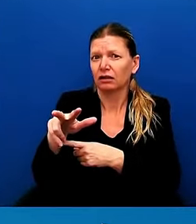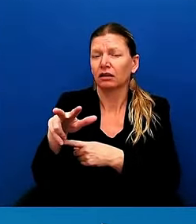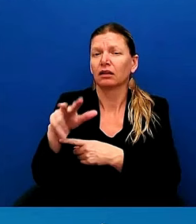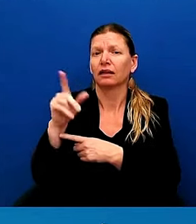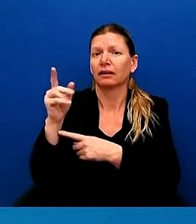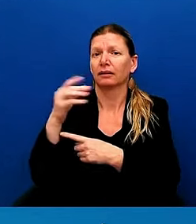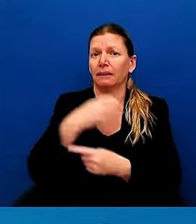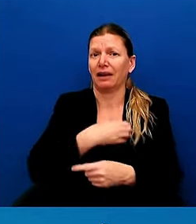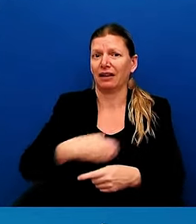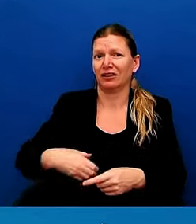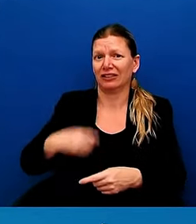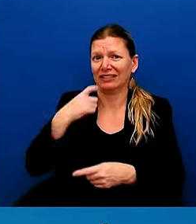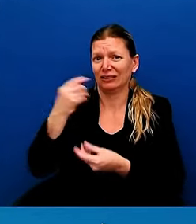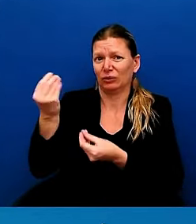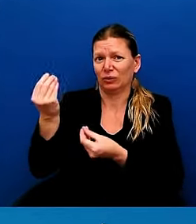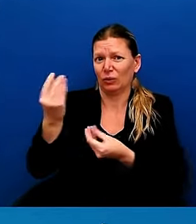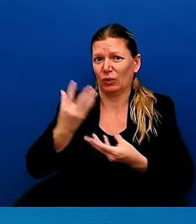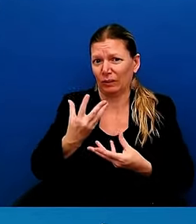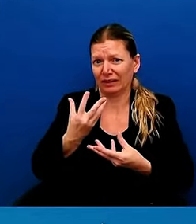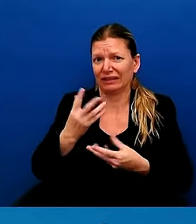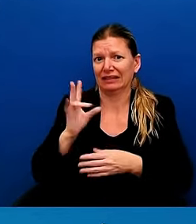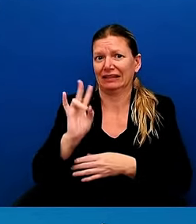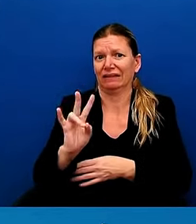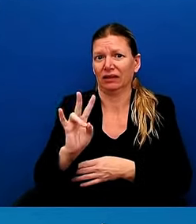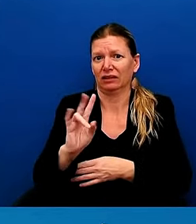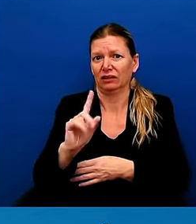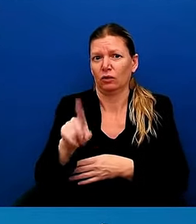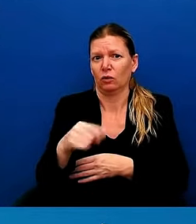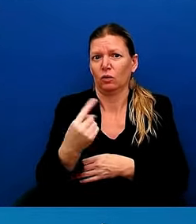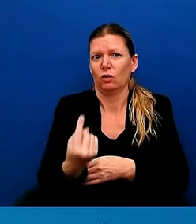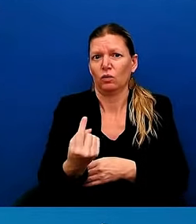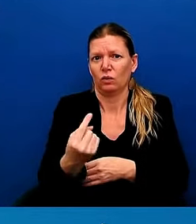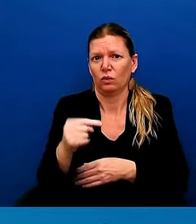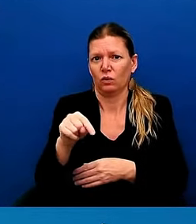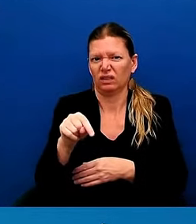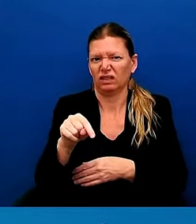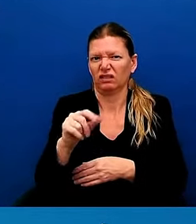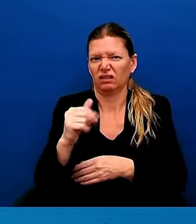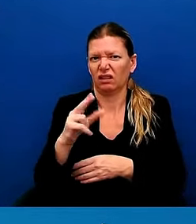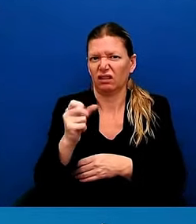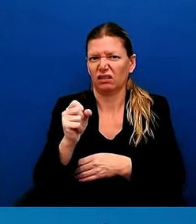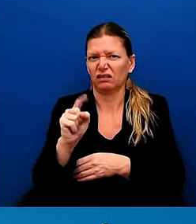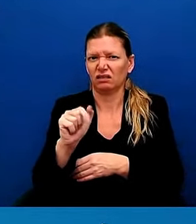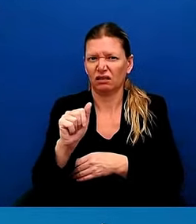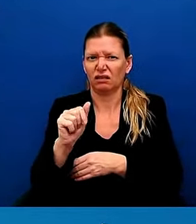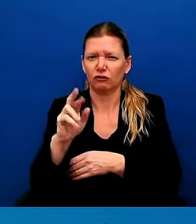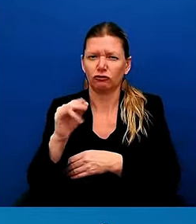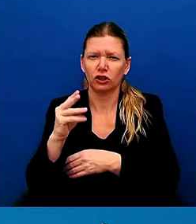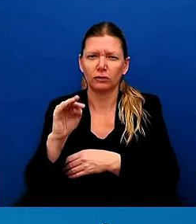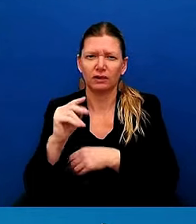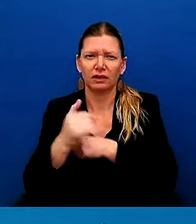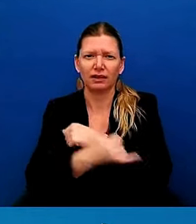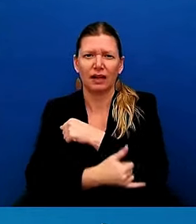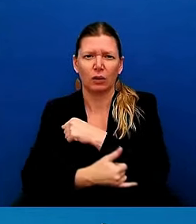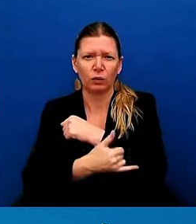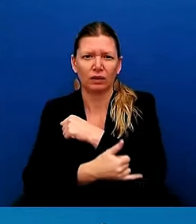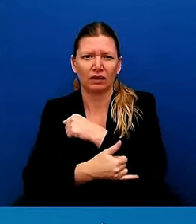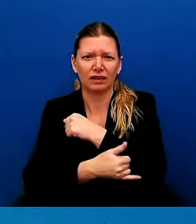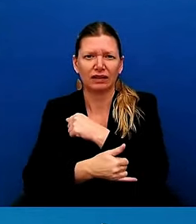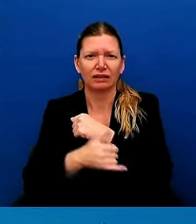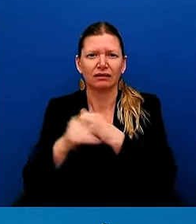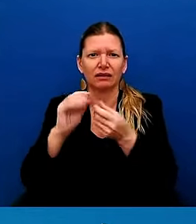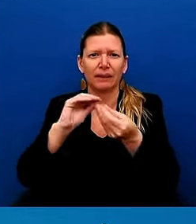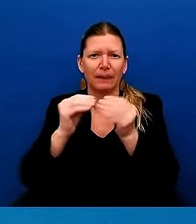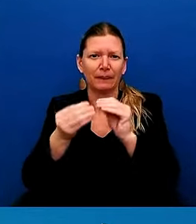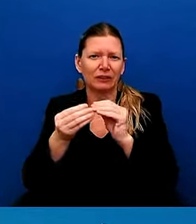in, and part of the challenge of being accurate at this moment is that there are still so many areas that are remote, also rural areas,